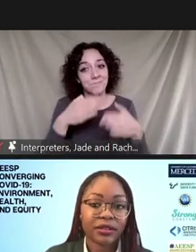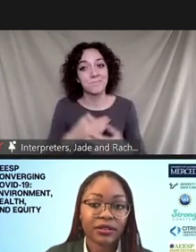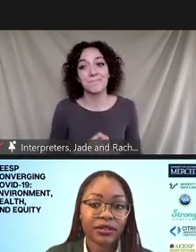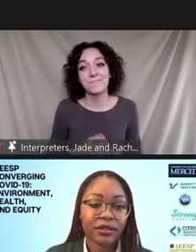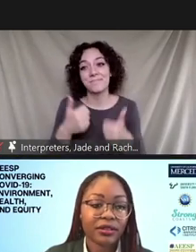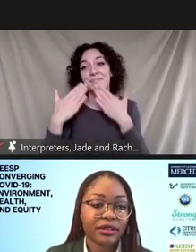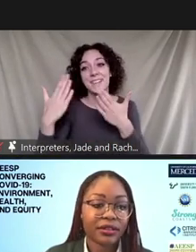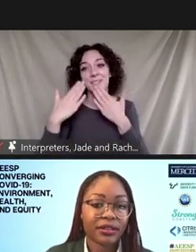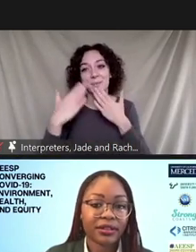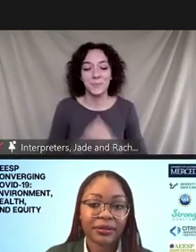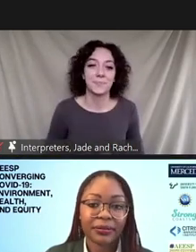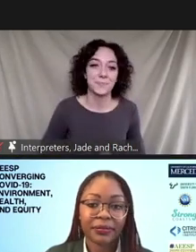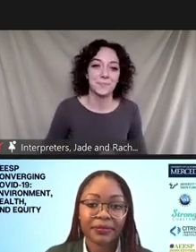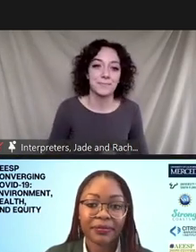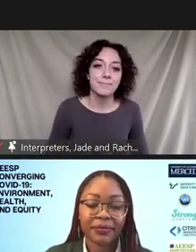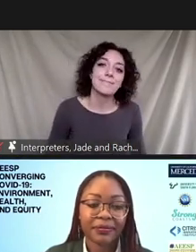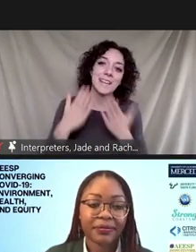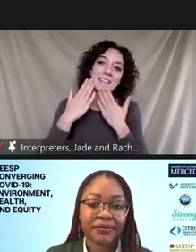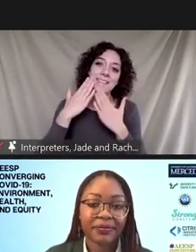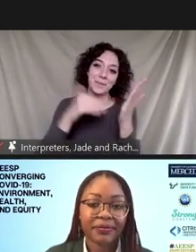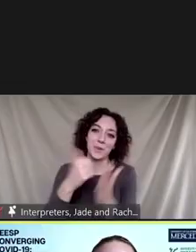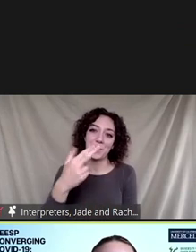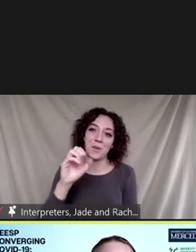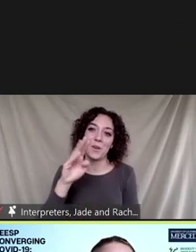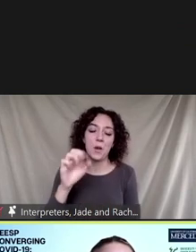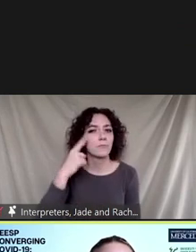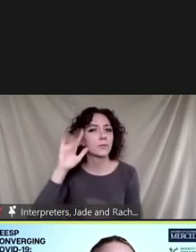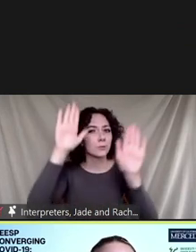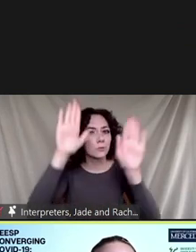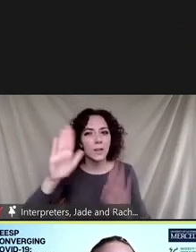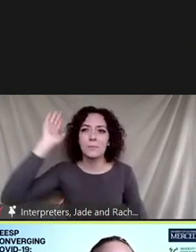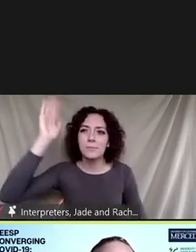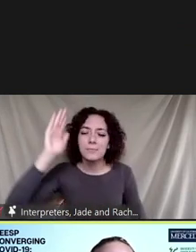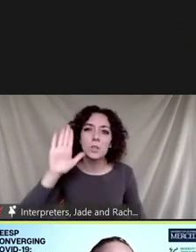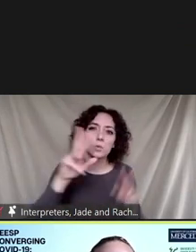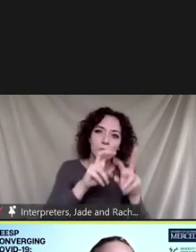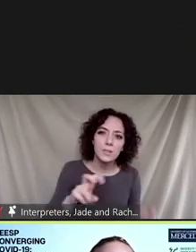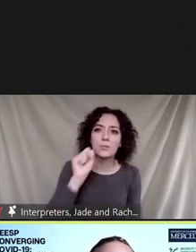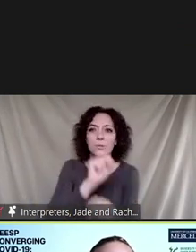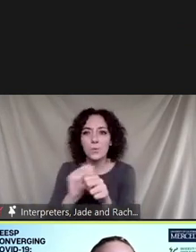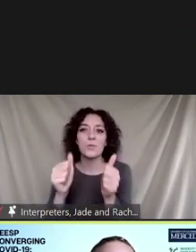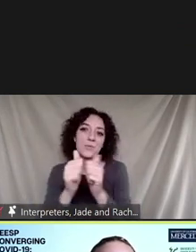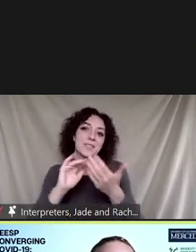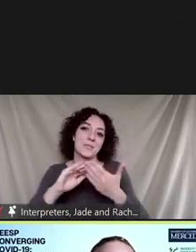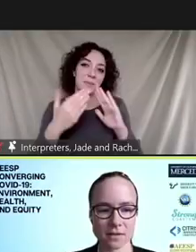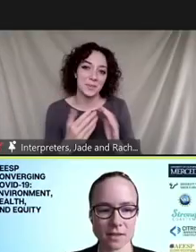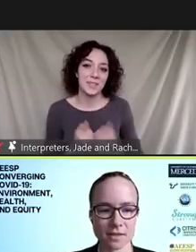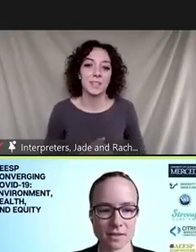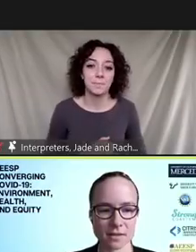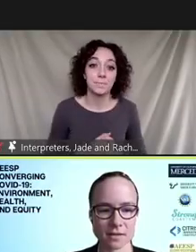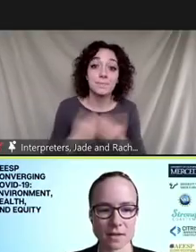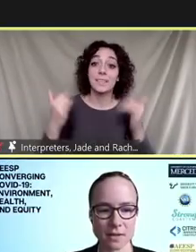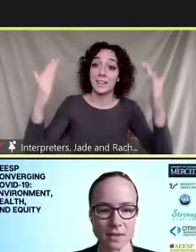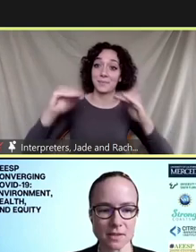thank you dr hobbs for that great presentation and all your research and work with the community next i'd like to introduce dr